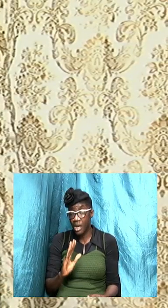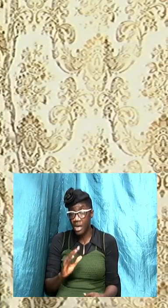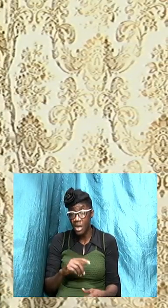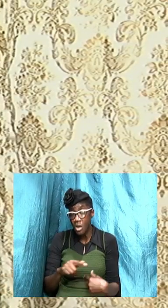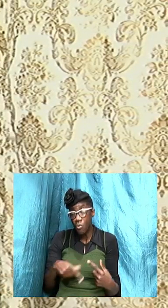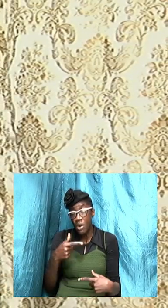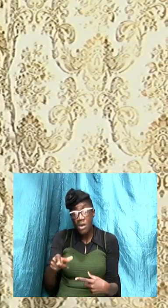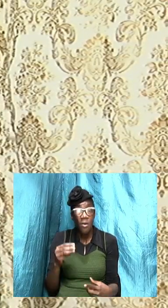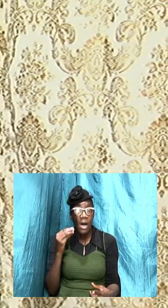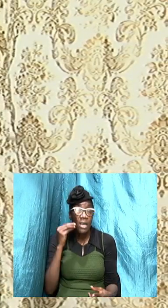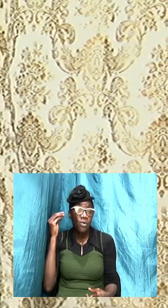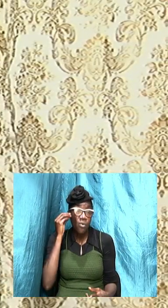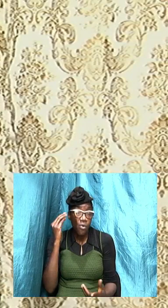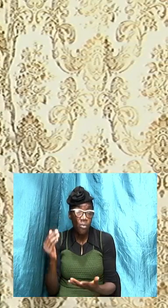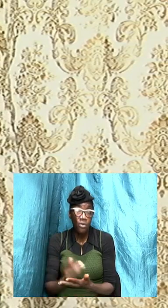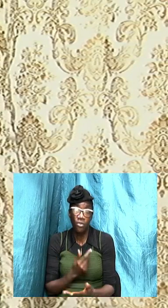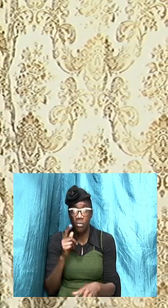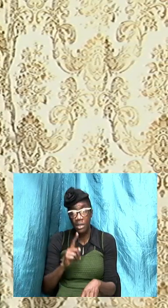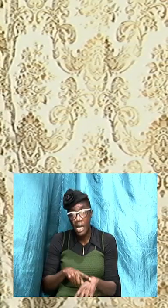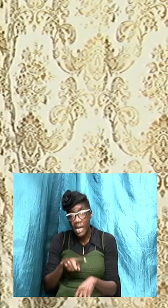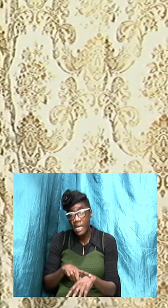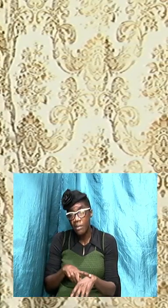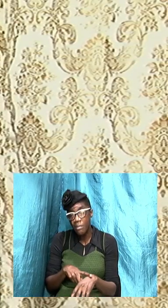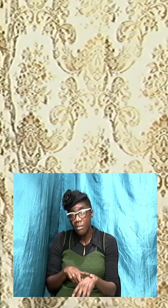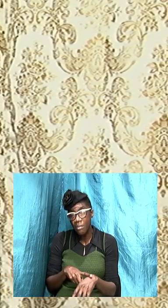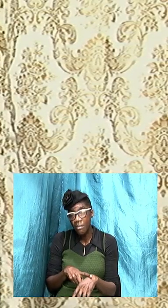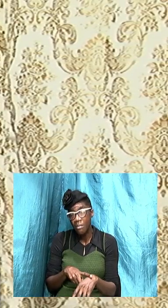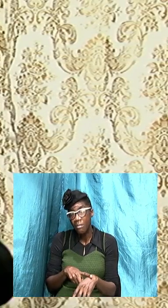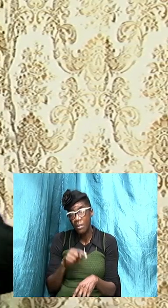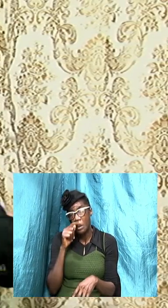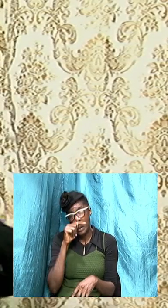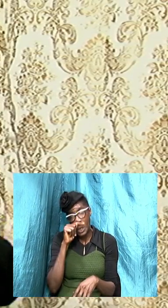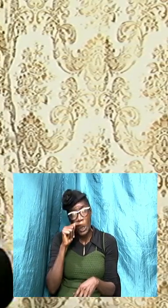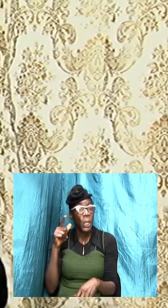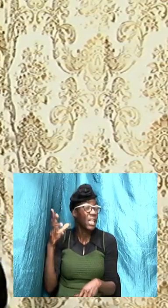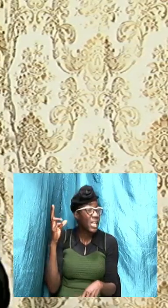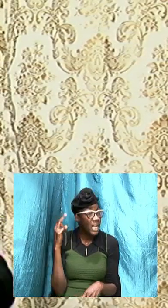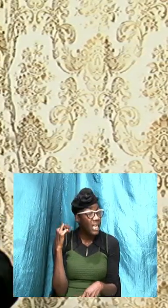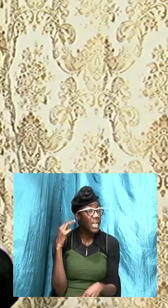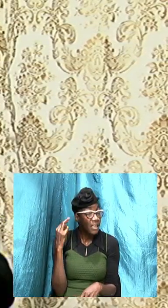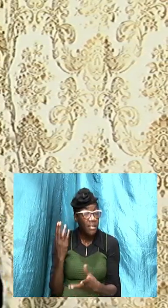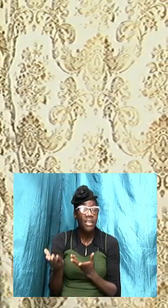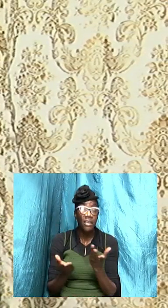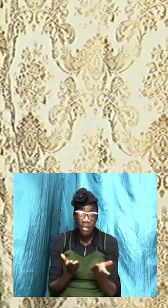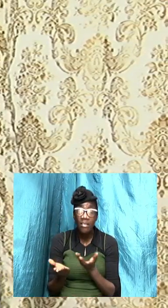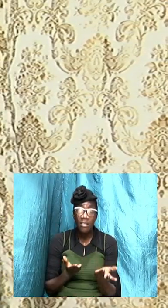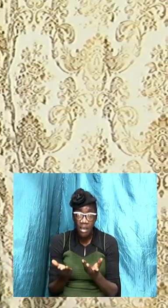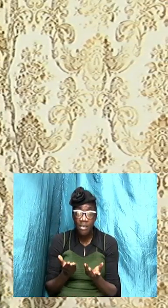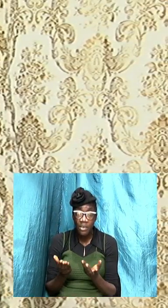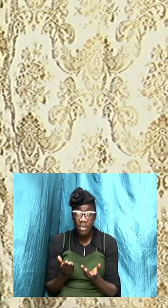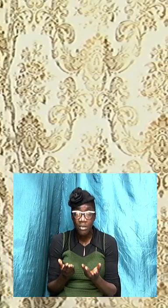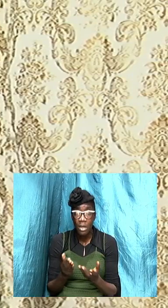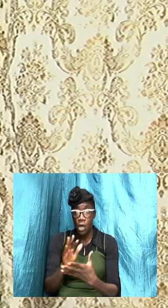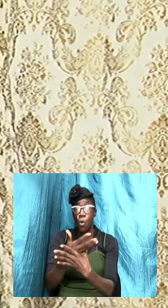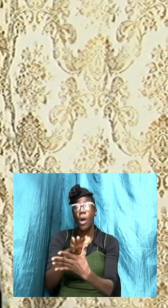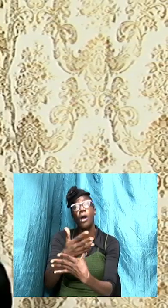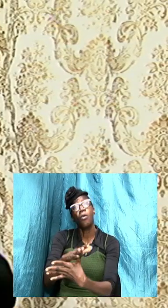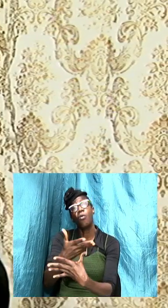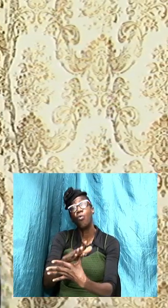at home some of the times while we are listening to service while we are worshiping we are cooking